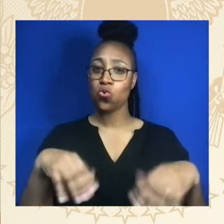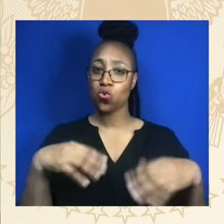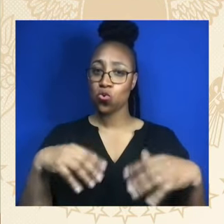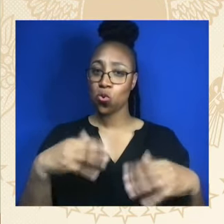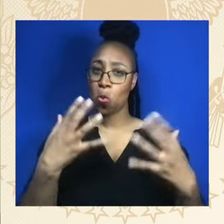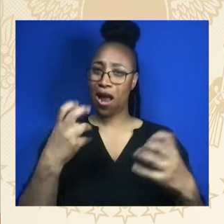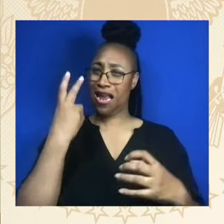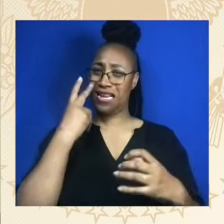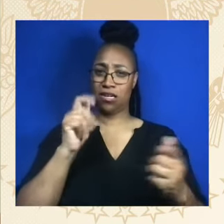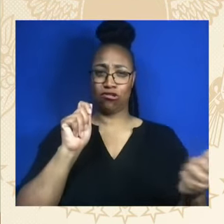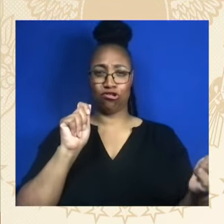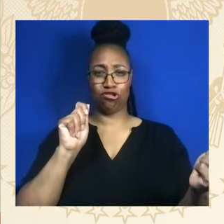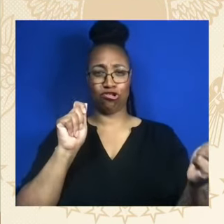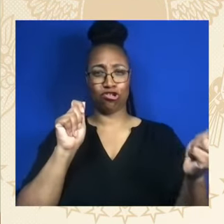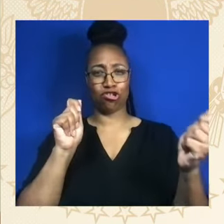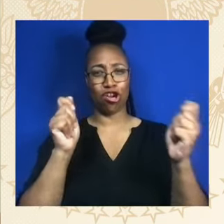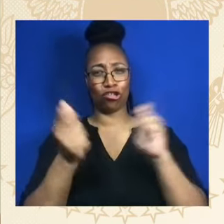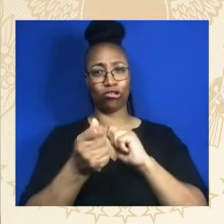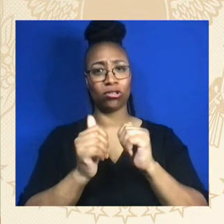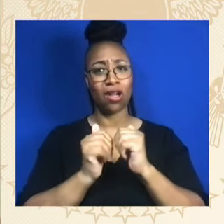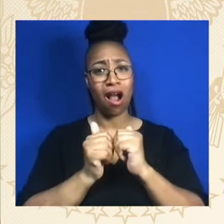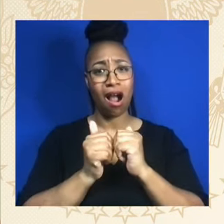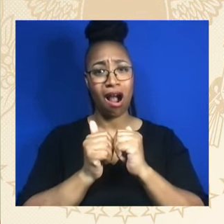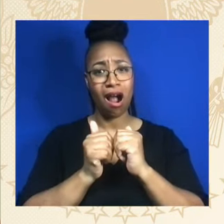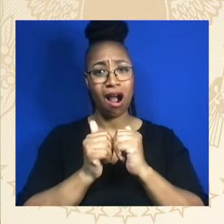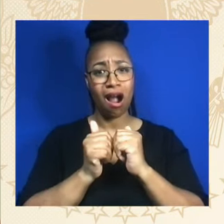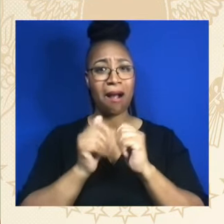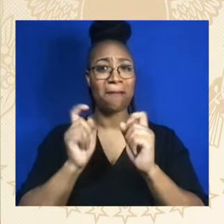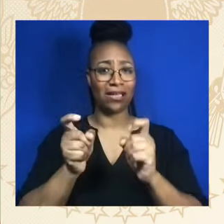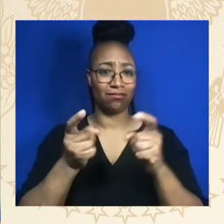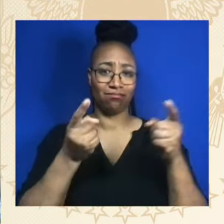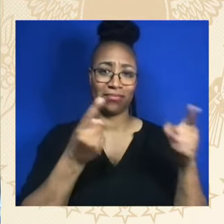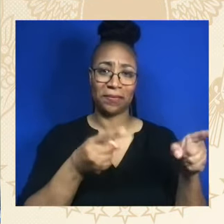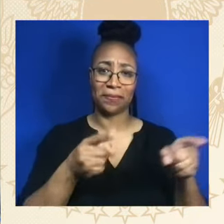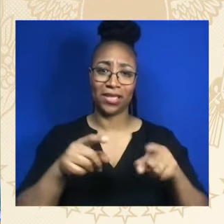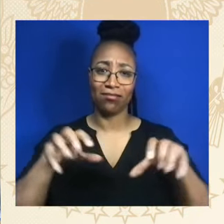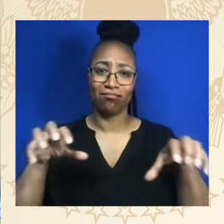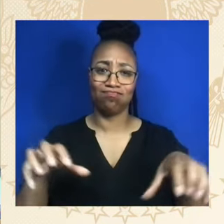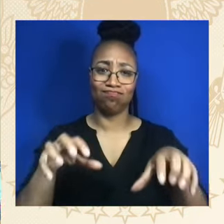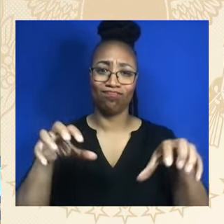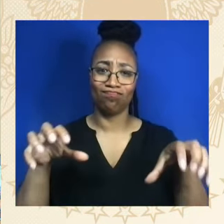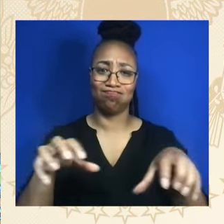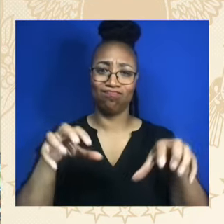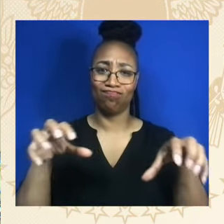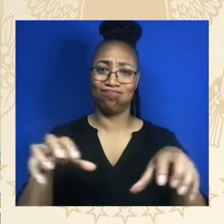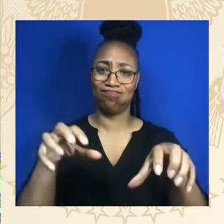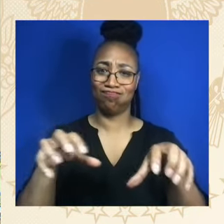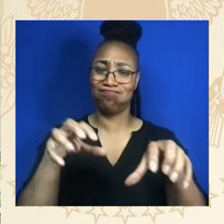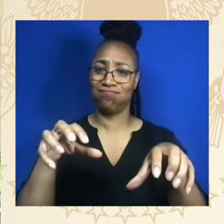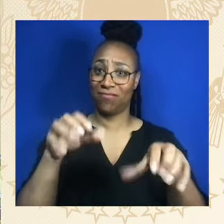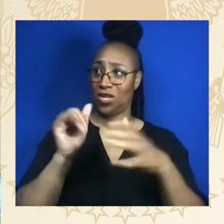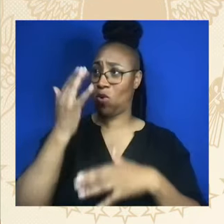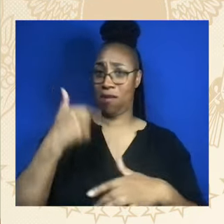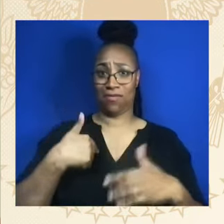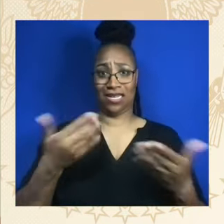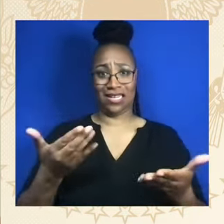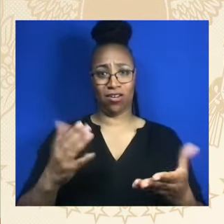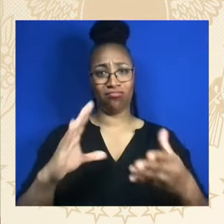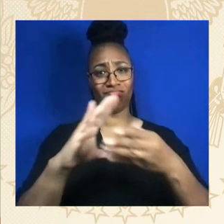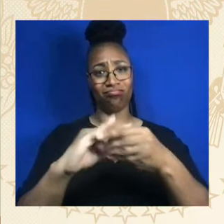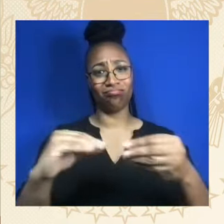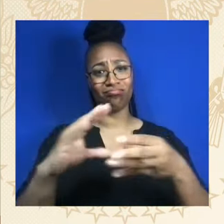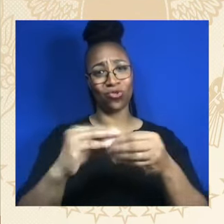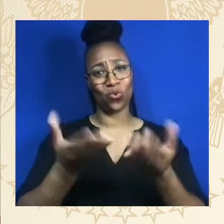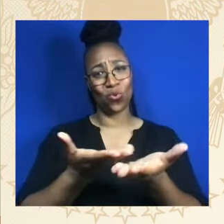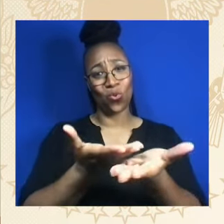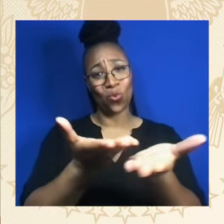incredible to be with two people who are making that future possible. President Biden, thank you for welcoming me and my mom and all my friends to the White House.